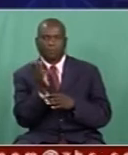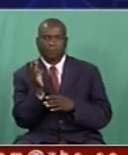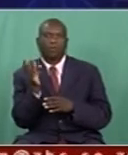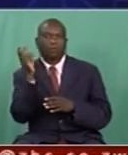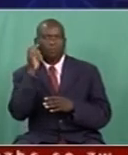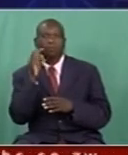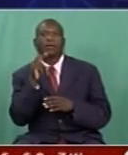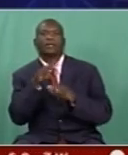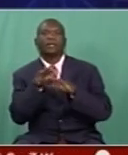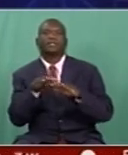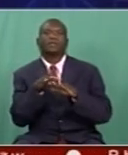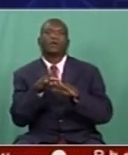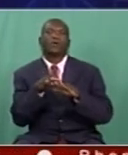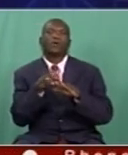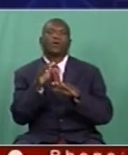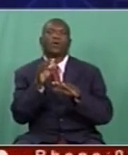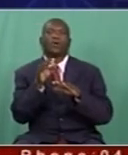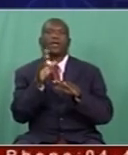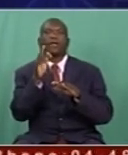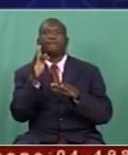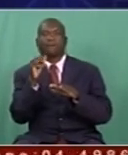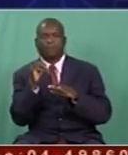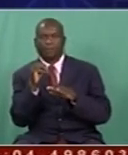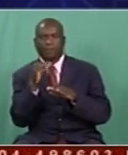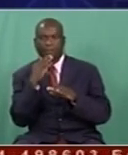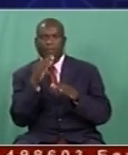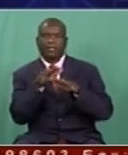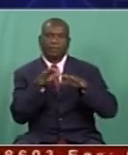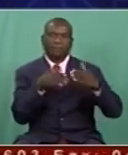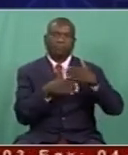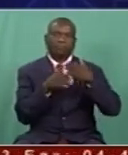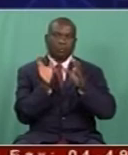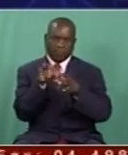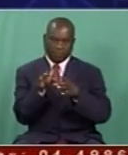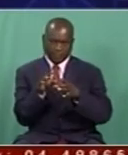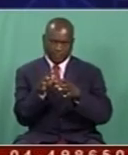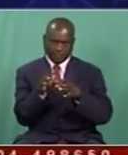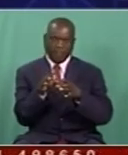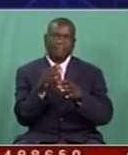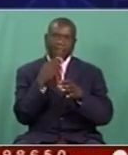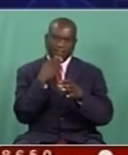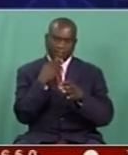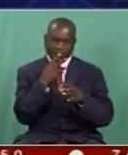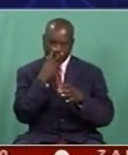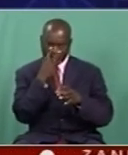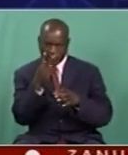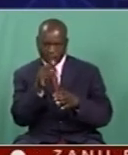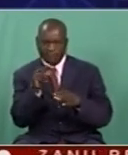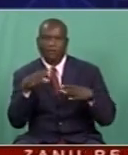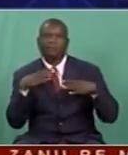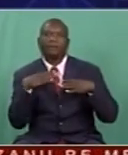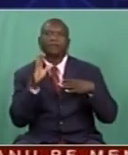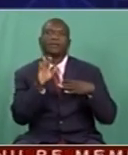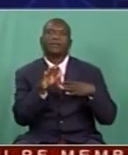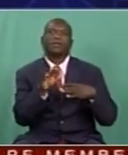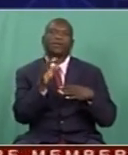national FM because all the 16 languages of the country actually spoke in them. Absolutely. But I think it's also critical that we realize that we've got ZBC